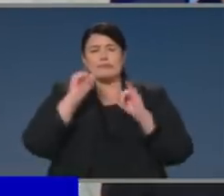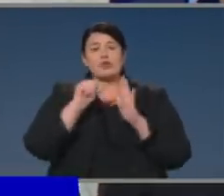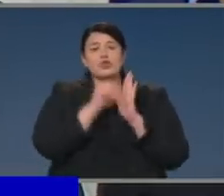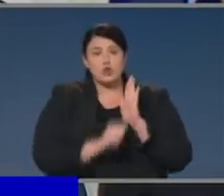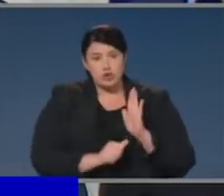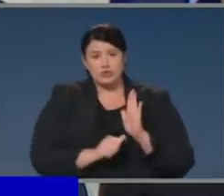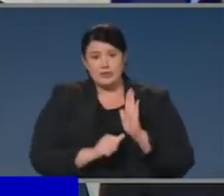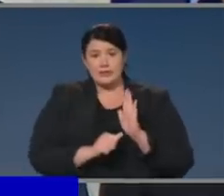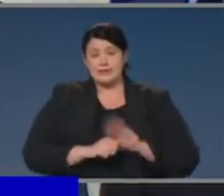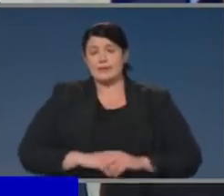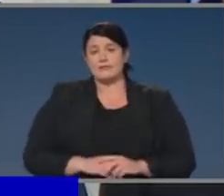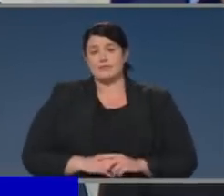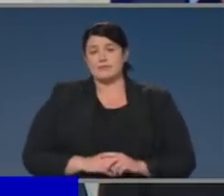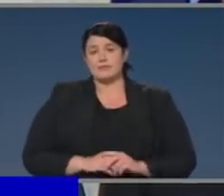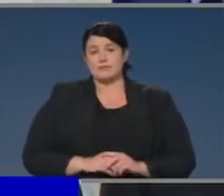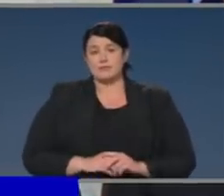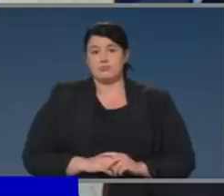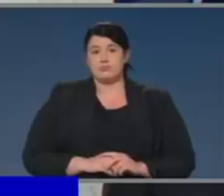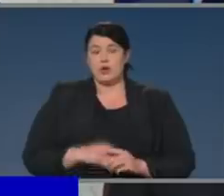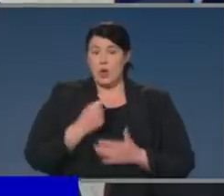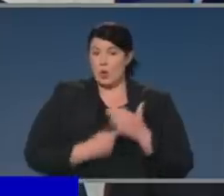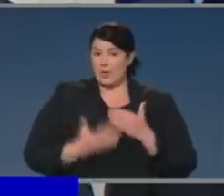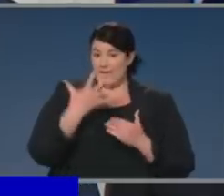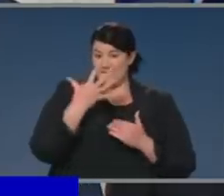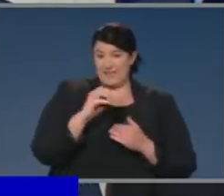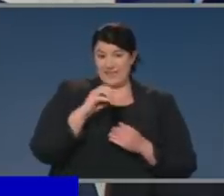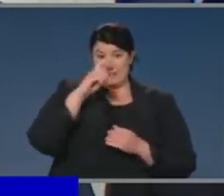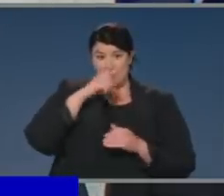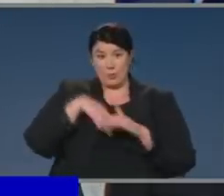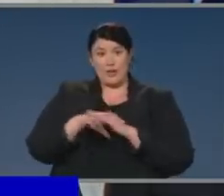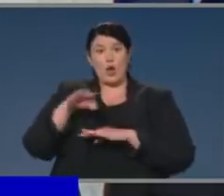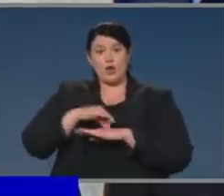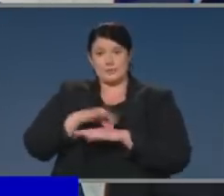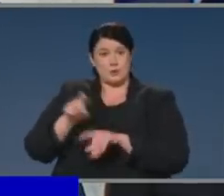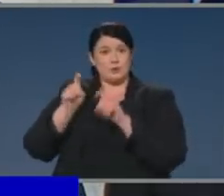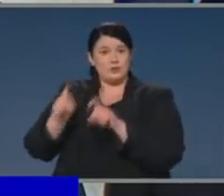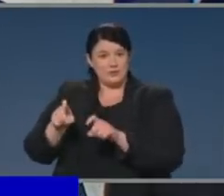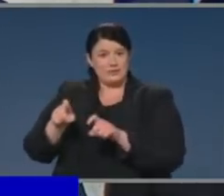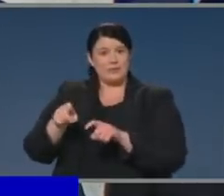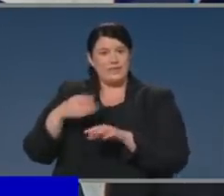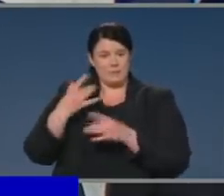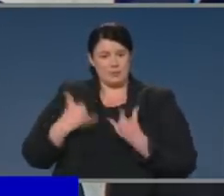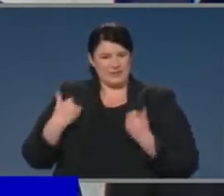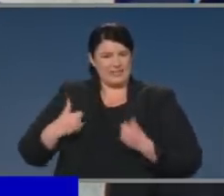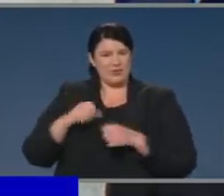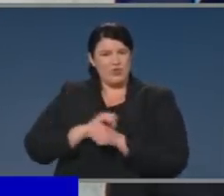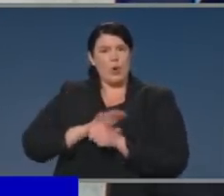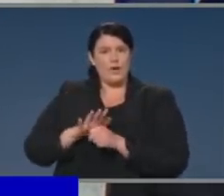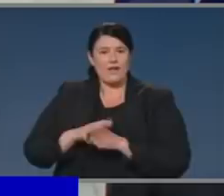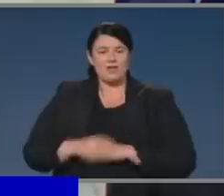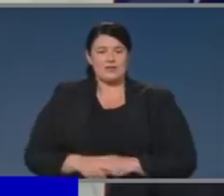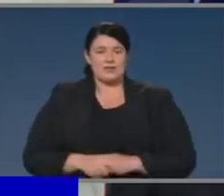are only 50 COVID-related patients in hospitals around Australia. That is a wonderful statistic and only 12